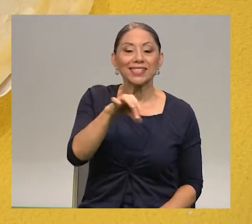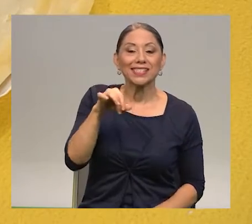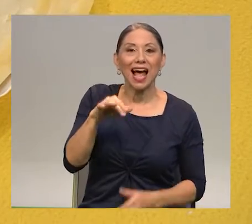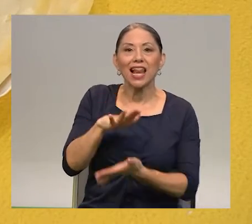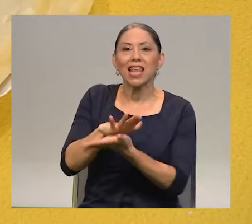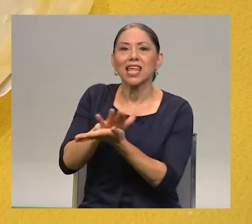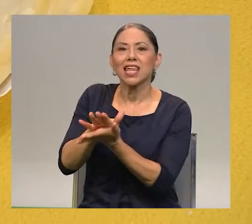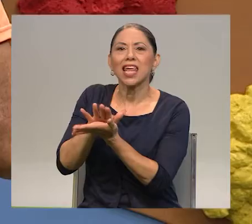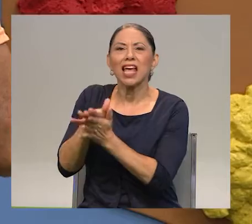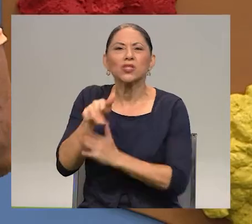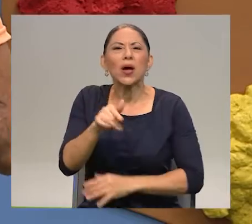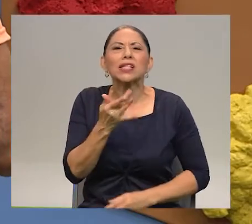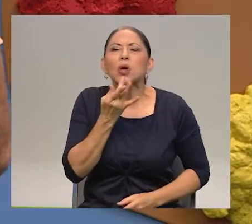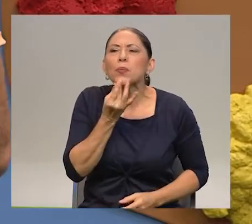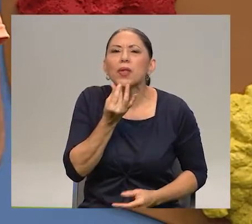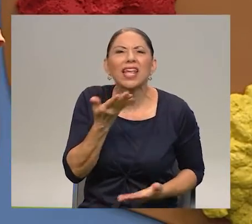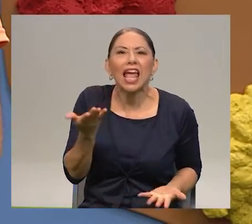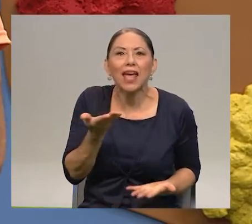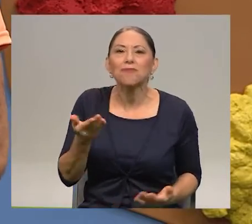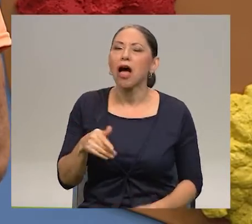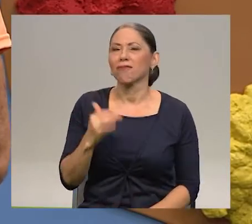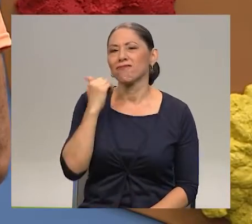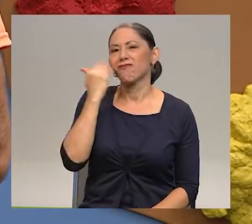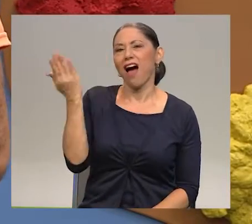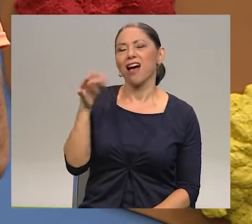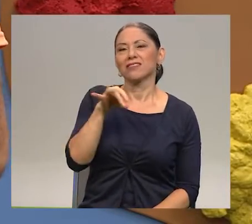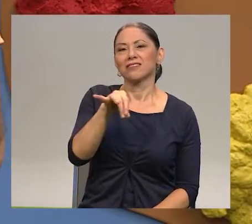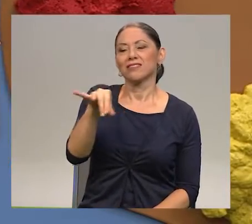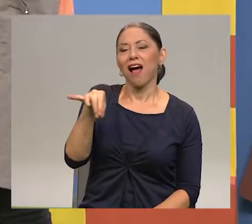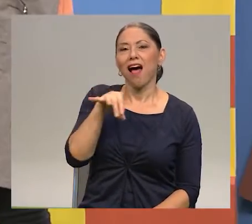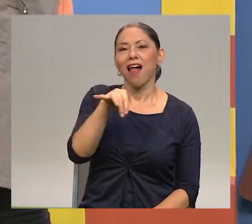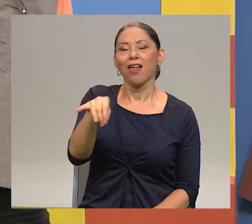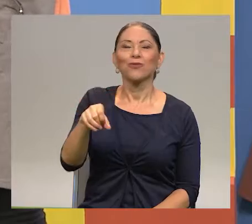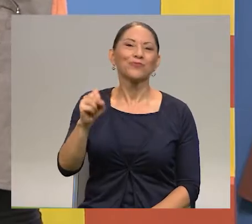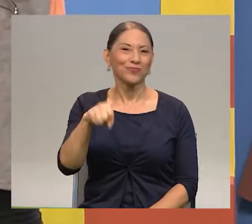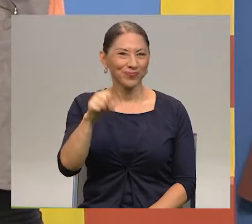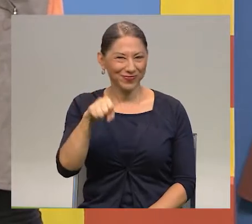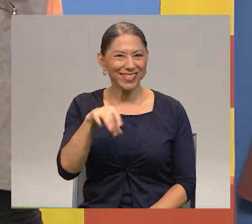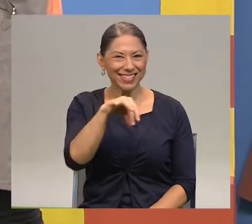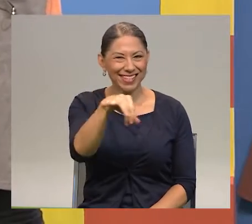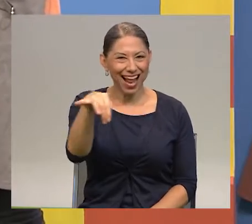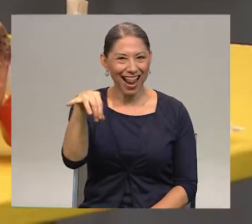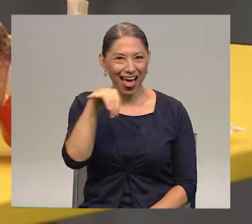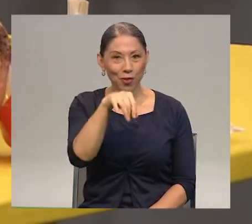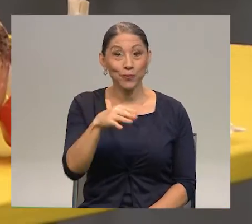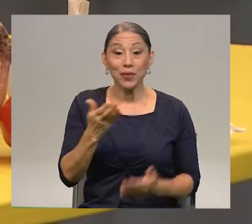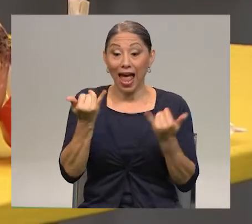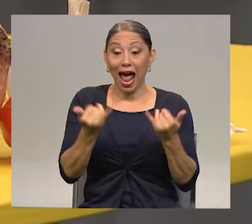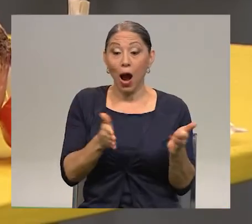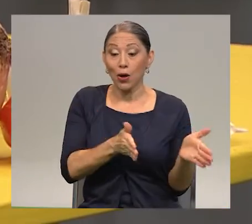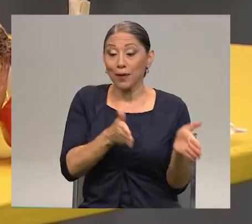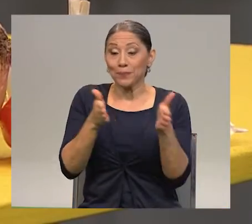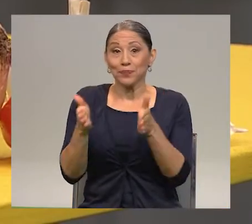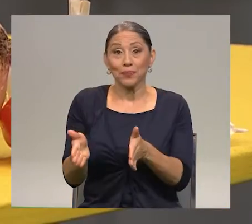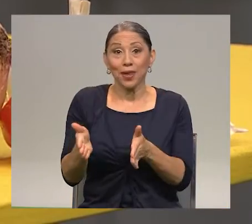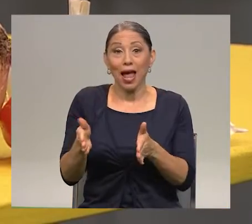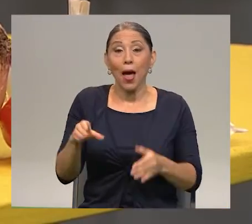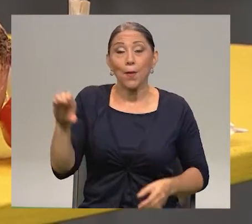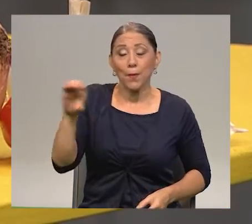and cheese. What's the flavor of this? That's easy. That's salty, right? Very good. It's salty. Over here, we have